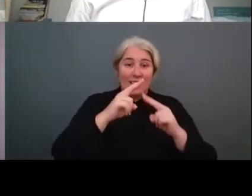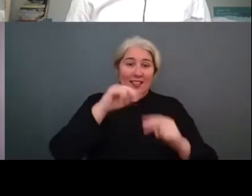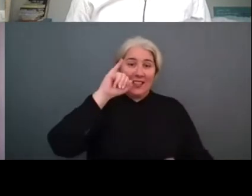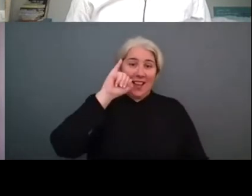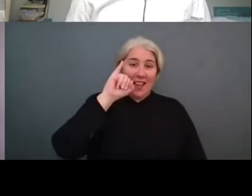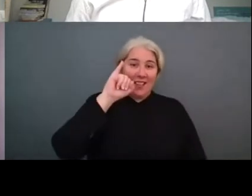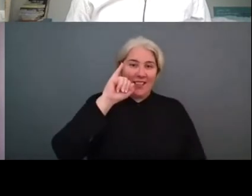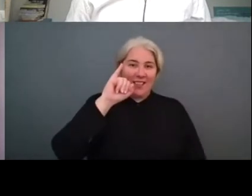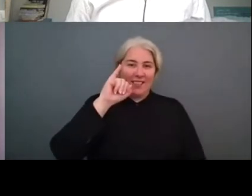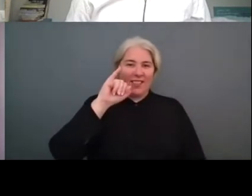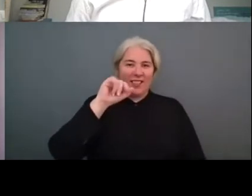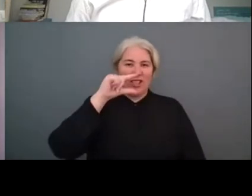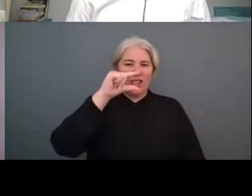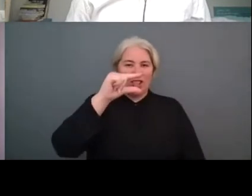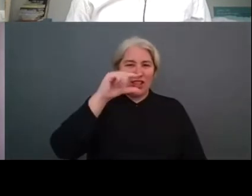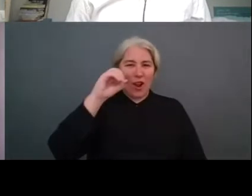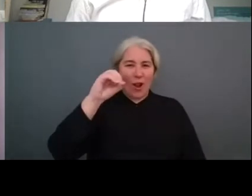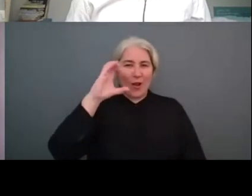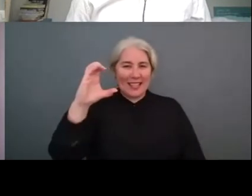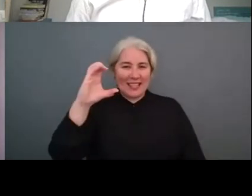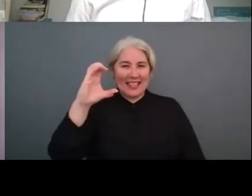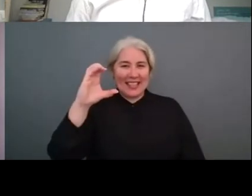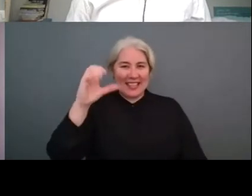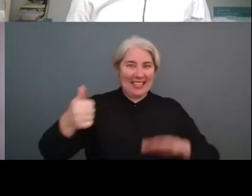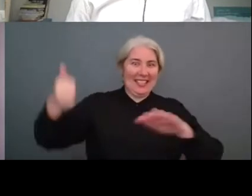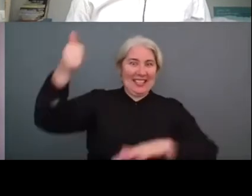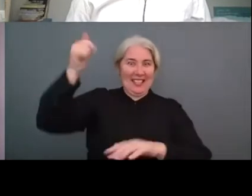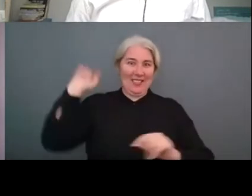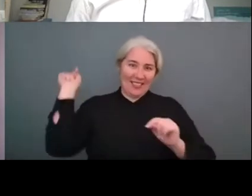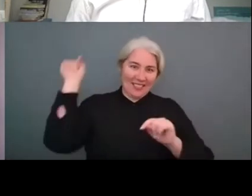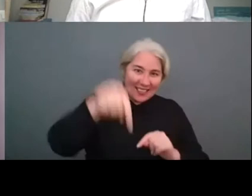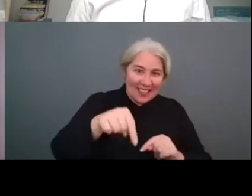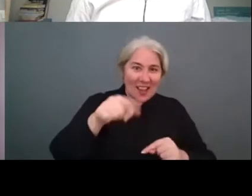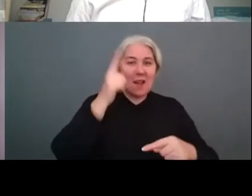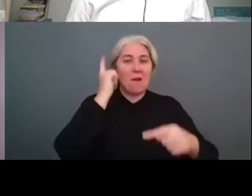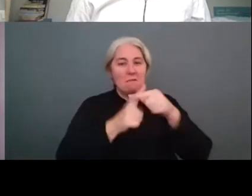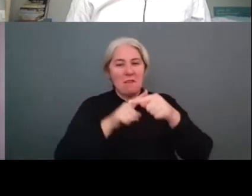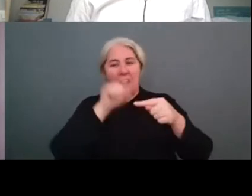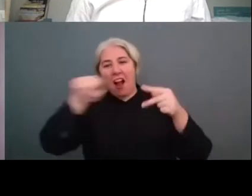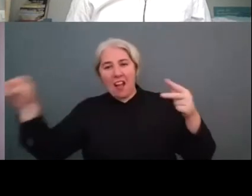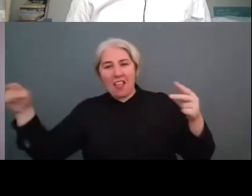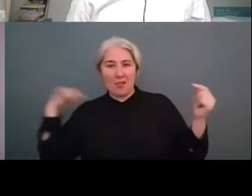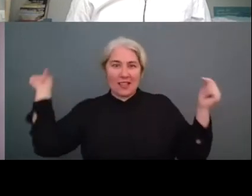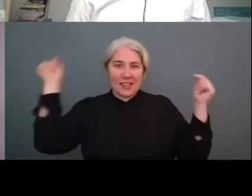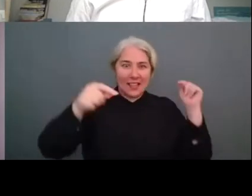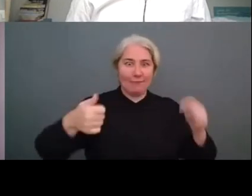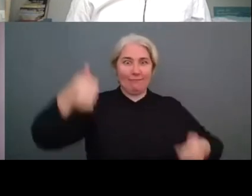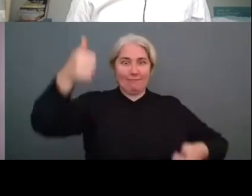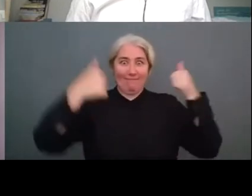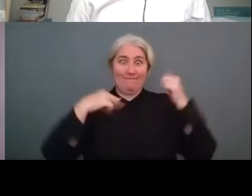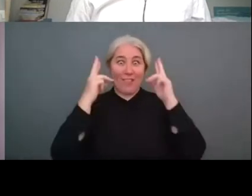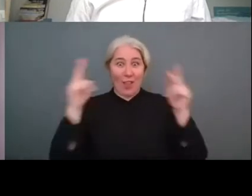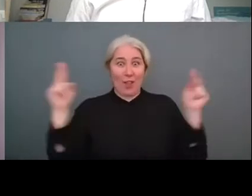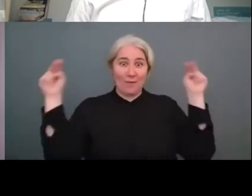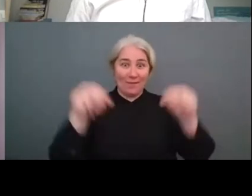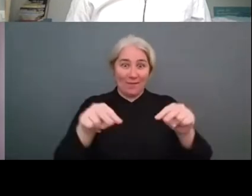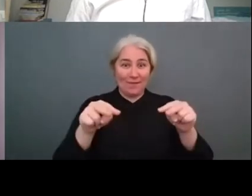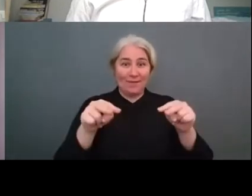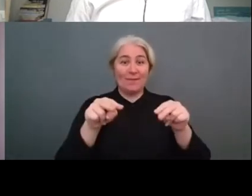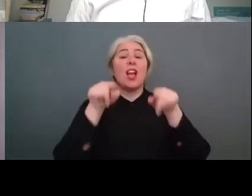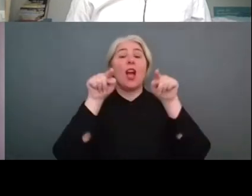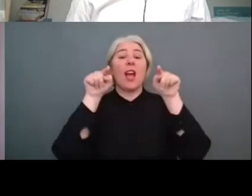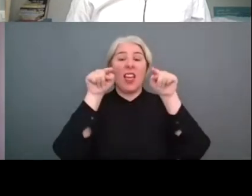uh and several other panelists so we hope to hope to see you all at the european sport forum which is online of course